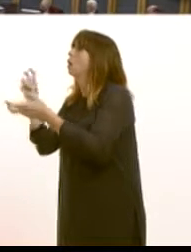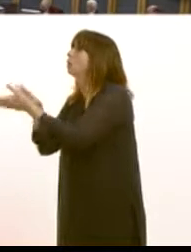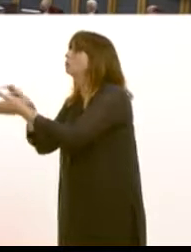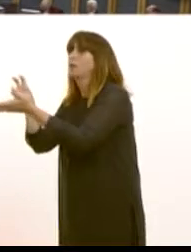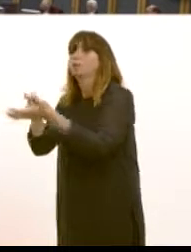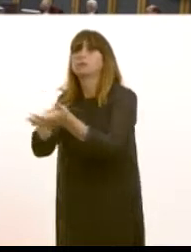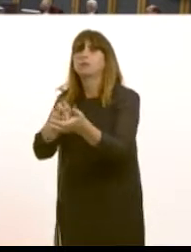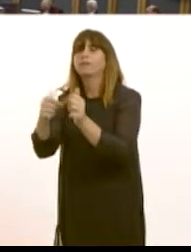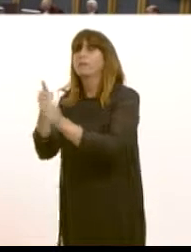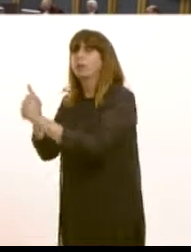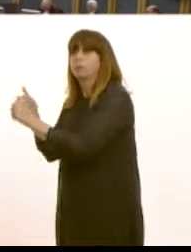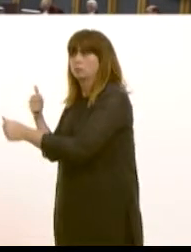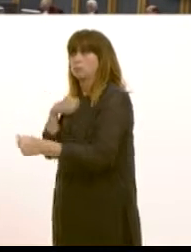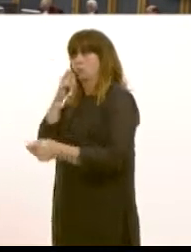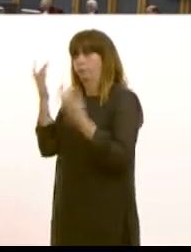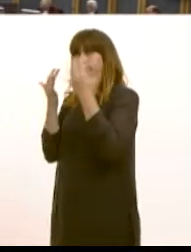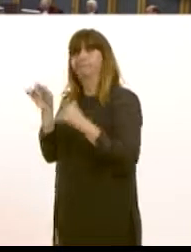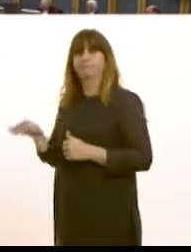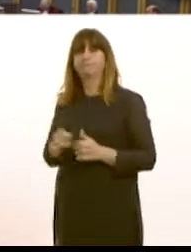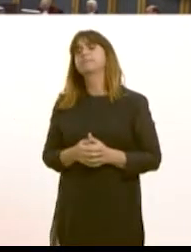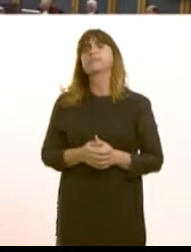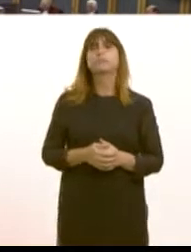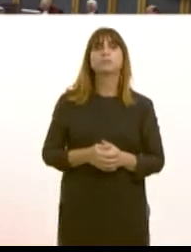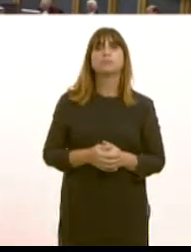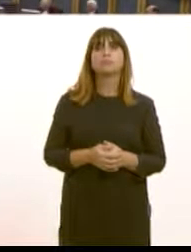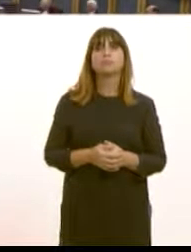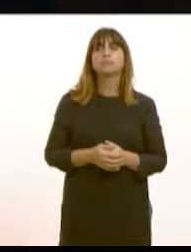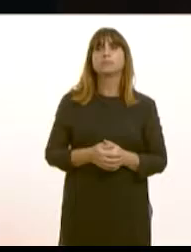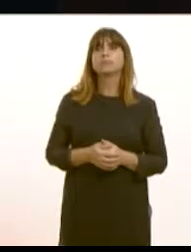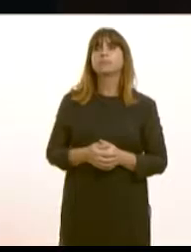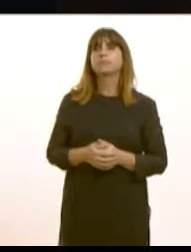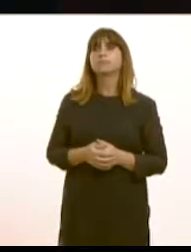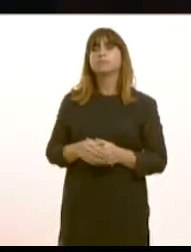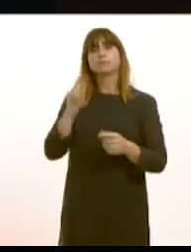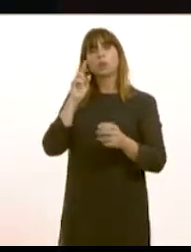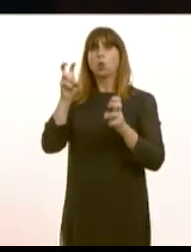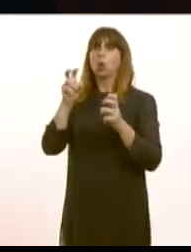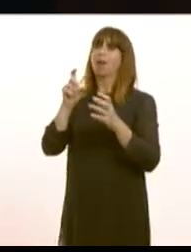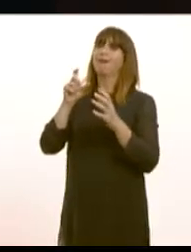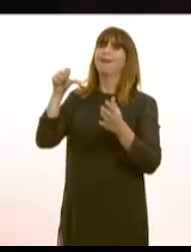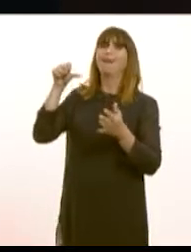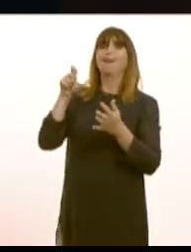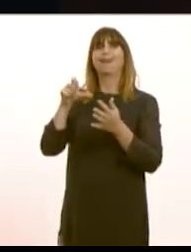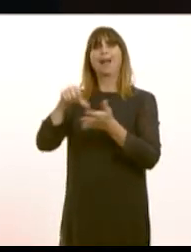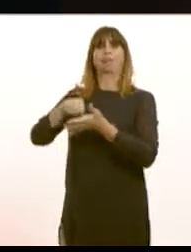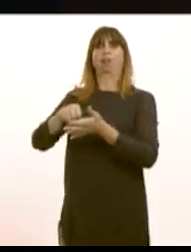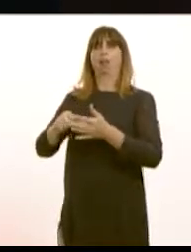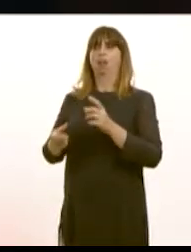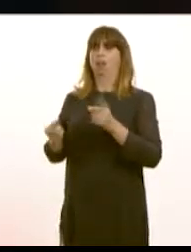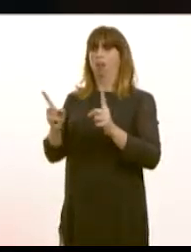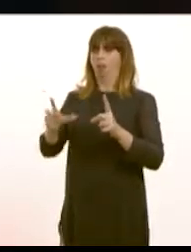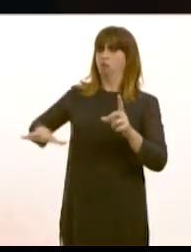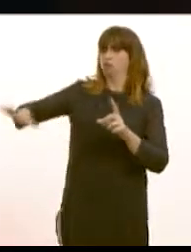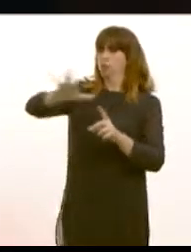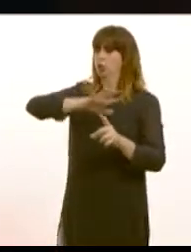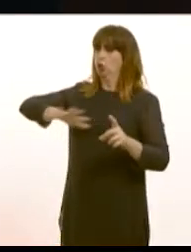The First Minister dismissed suggestions that within the economic plan for the Capital Region and the proposed Metro that a distinct status